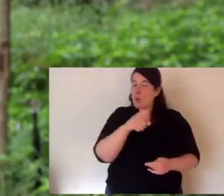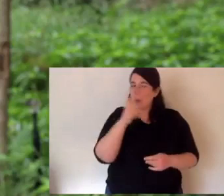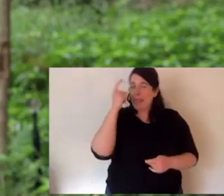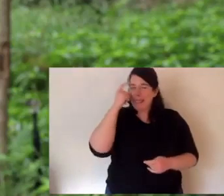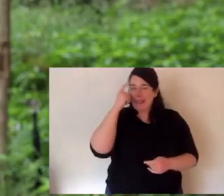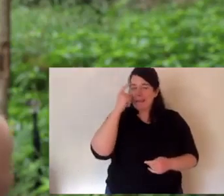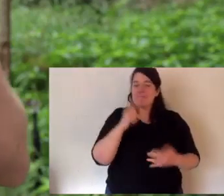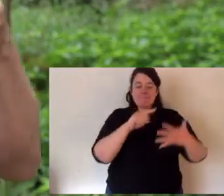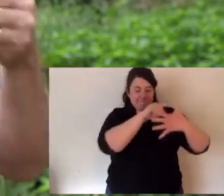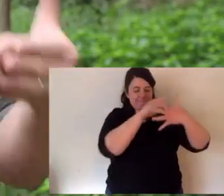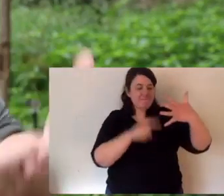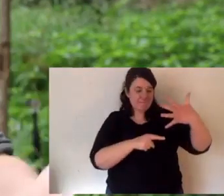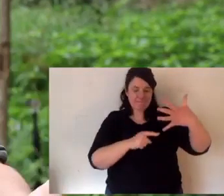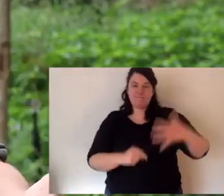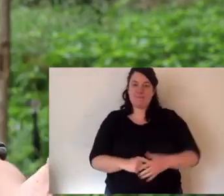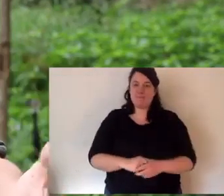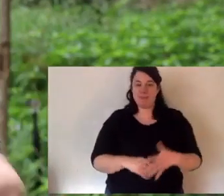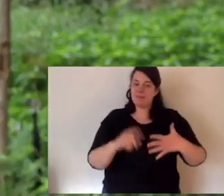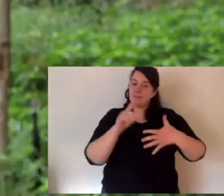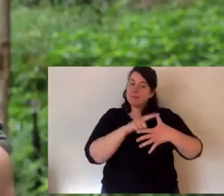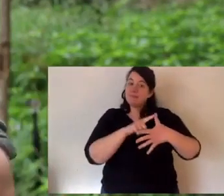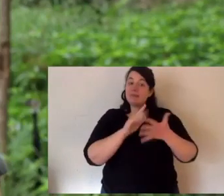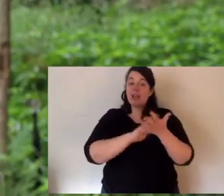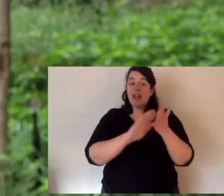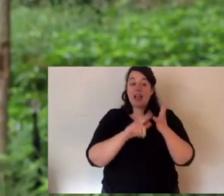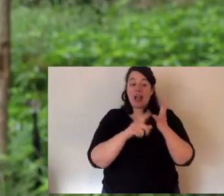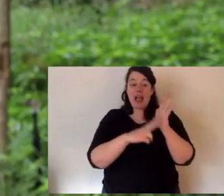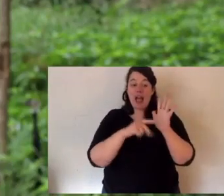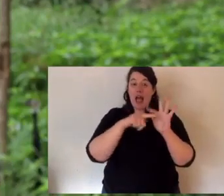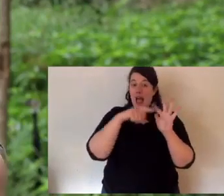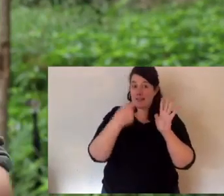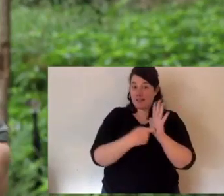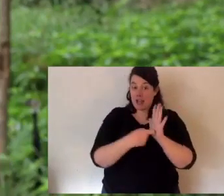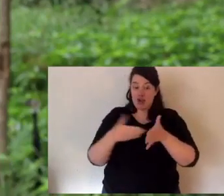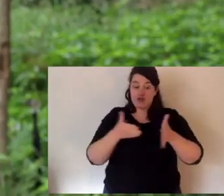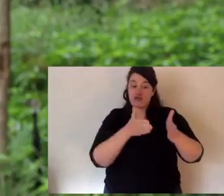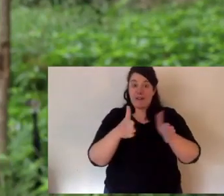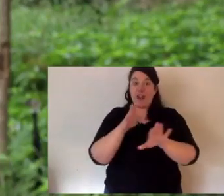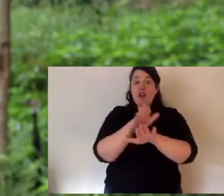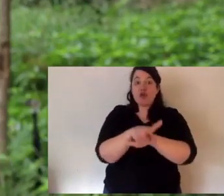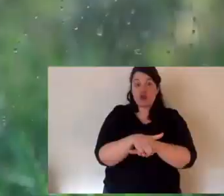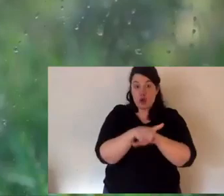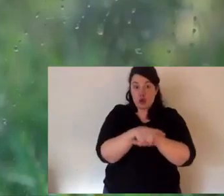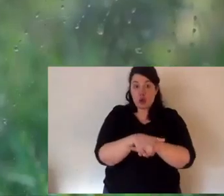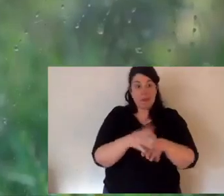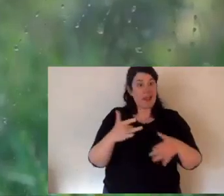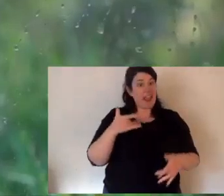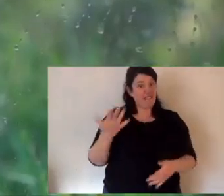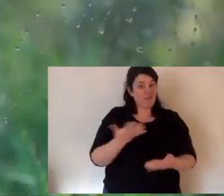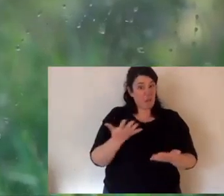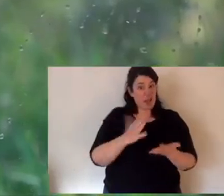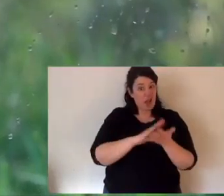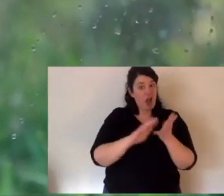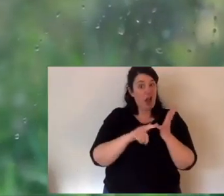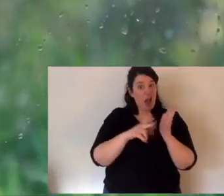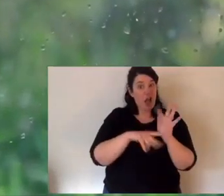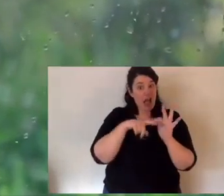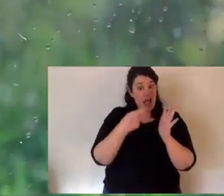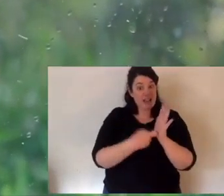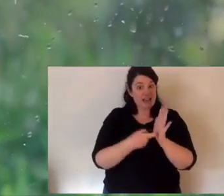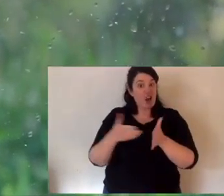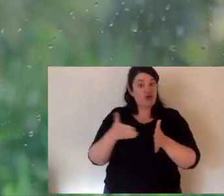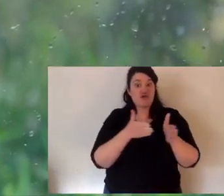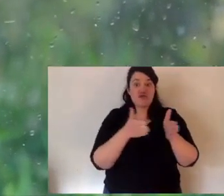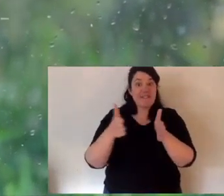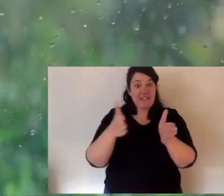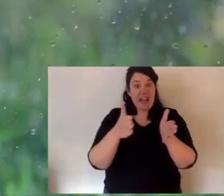are you voting because it's the most urgent? Have a think about that and here are the five projects. I'm going to start with the Hunter River Turtle.